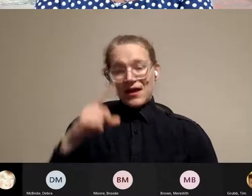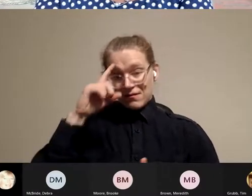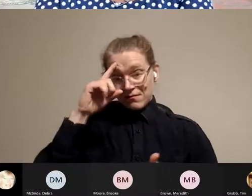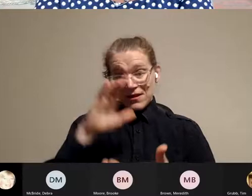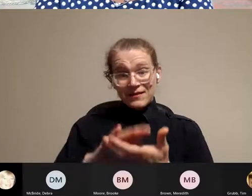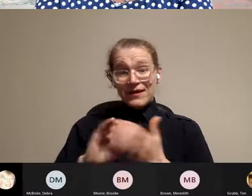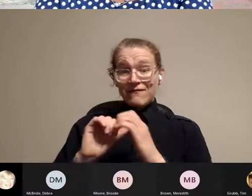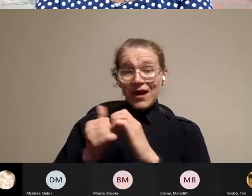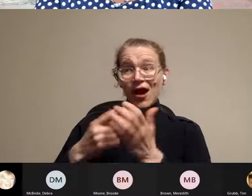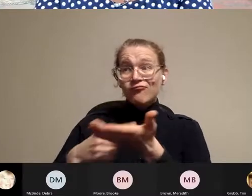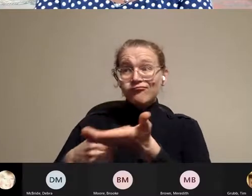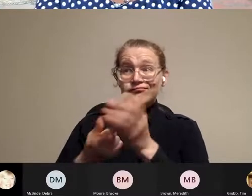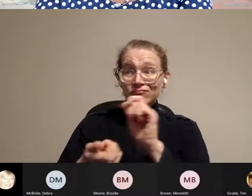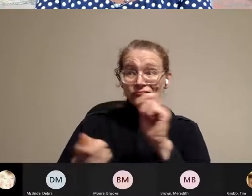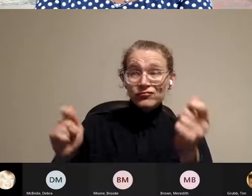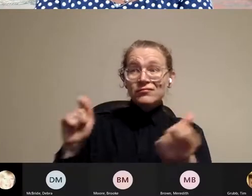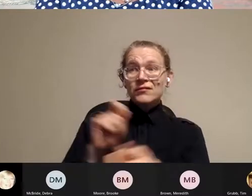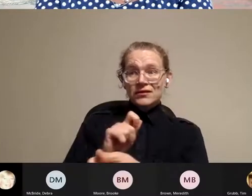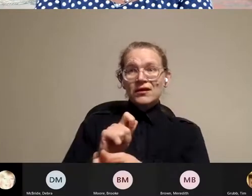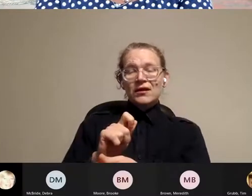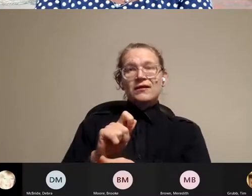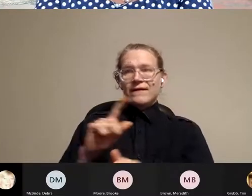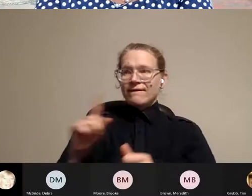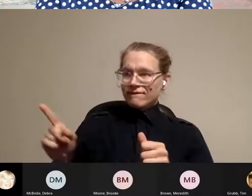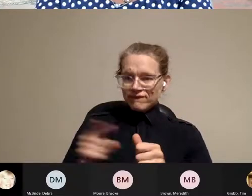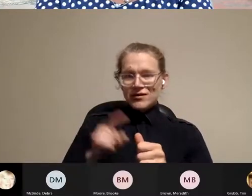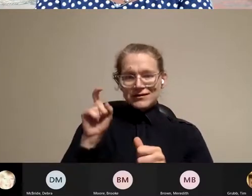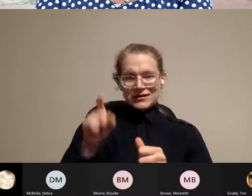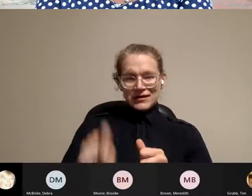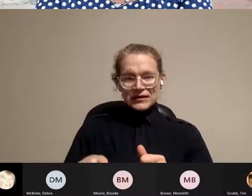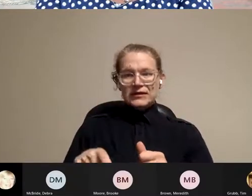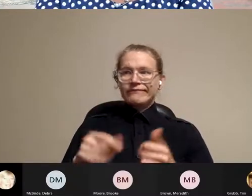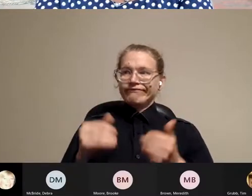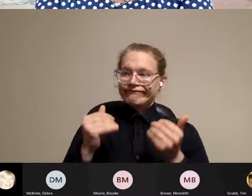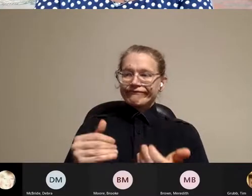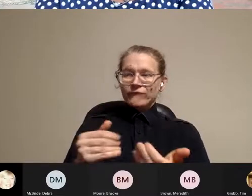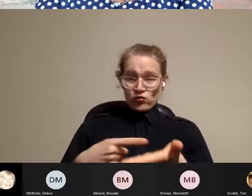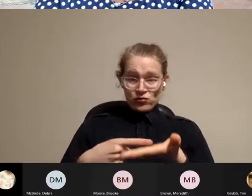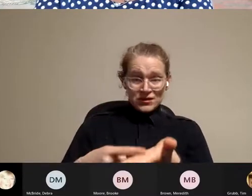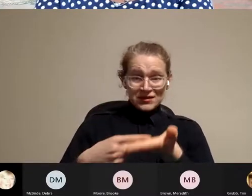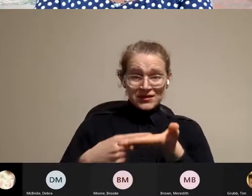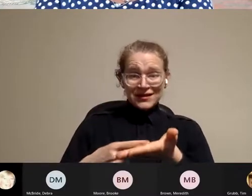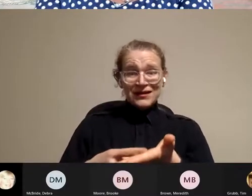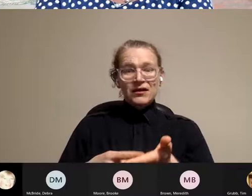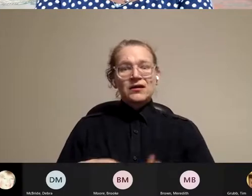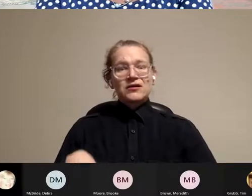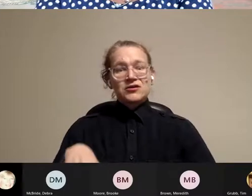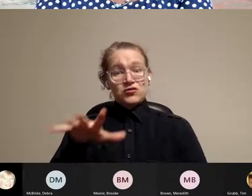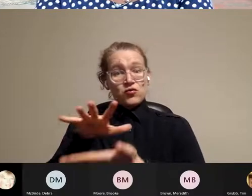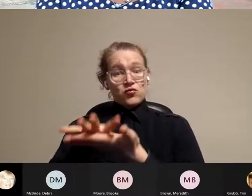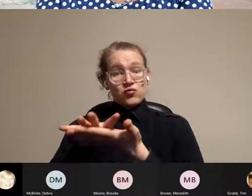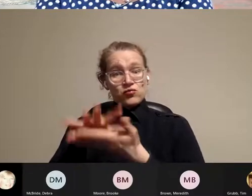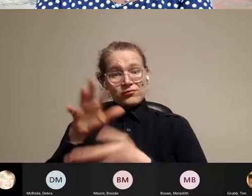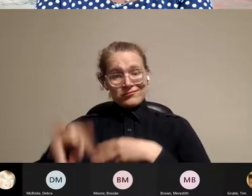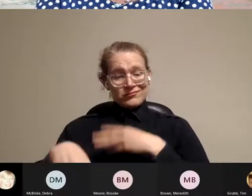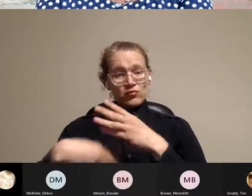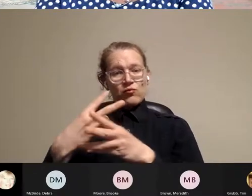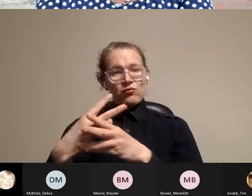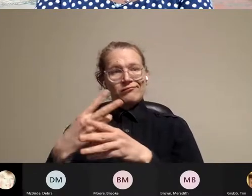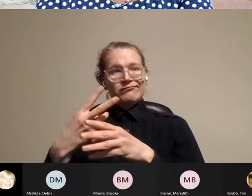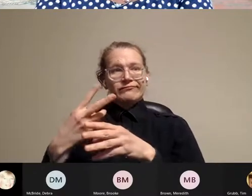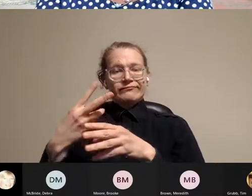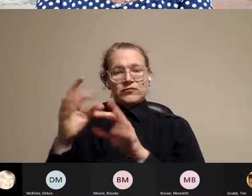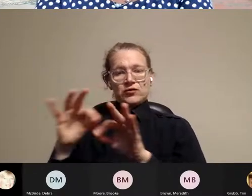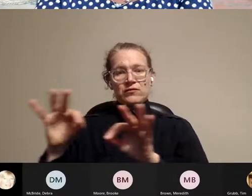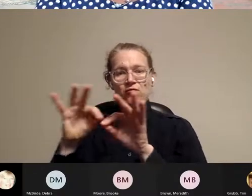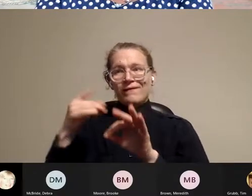having these kind of conversations. think that's the place of the academic world. And I'm grateful to you all for engaging with